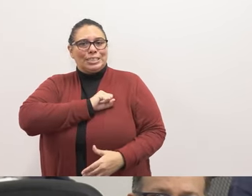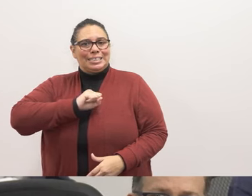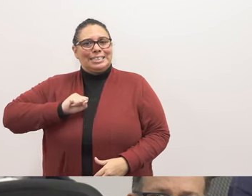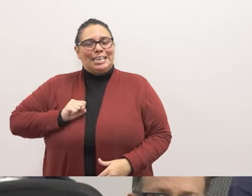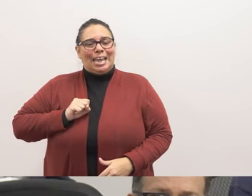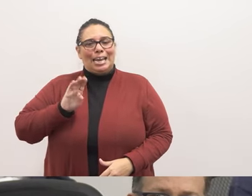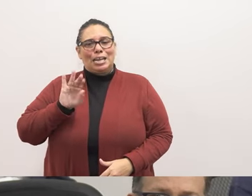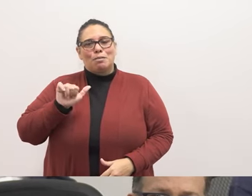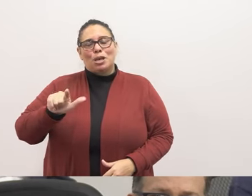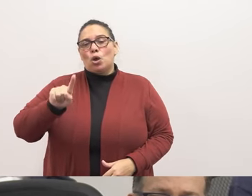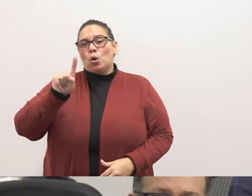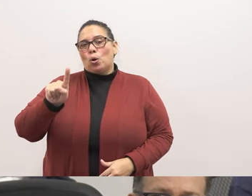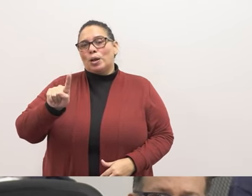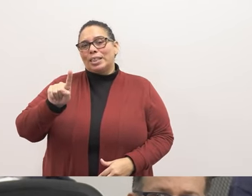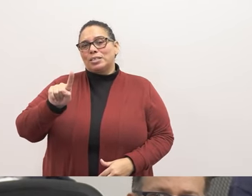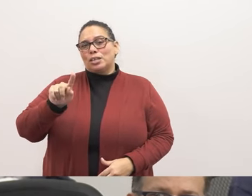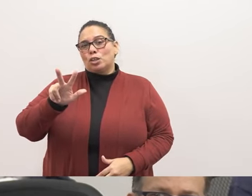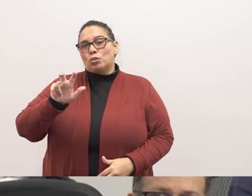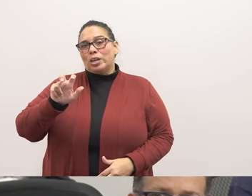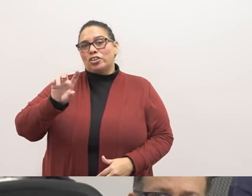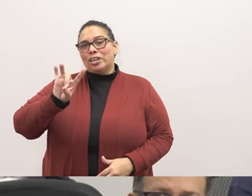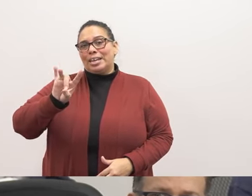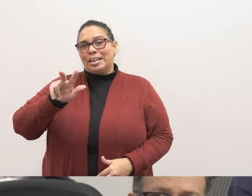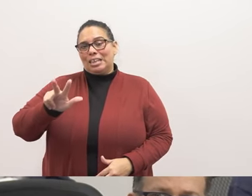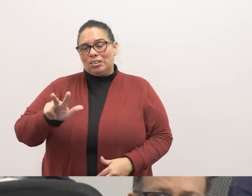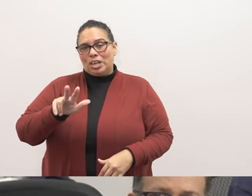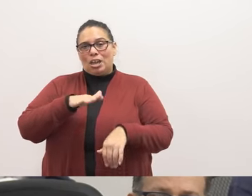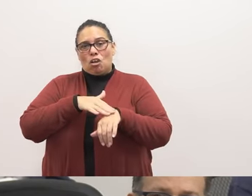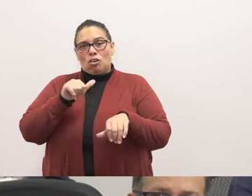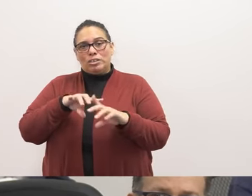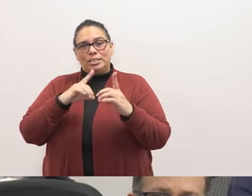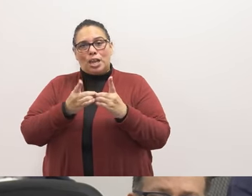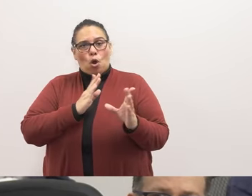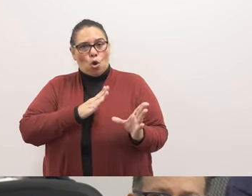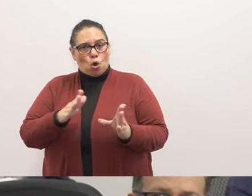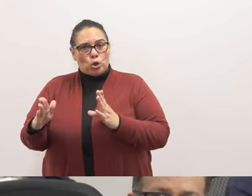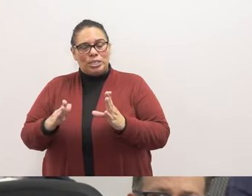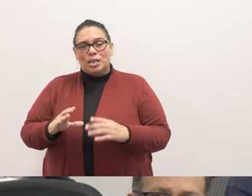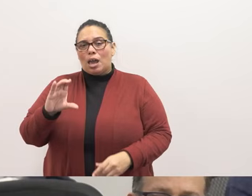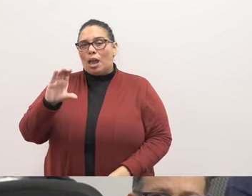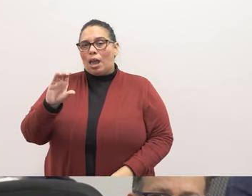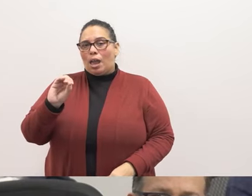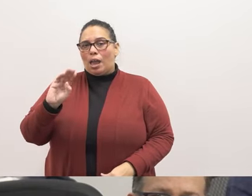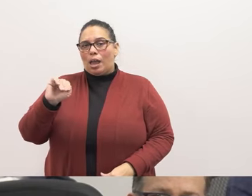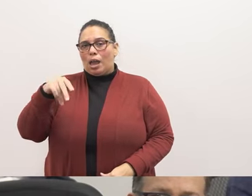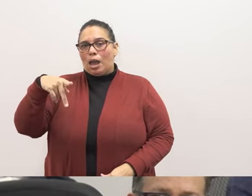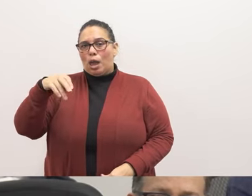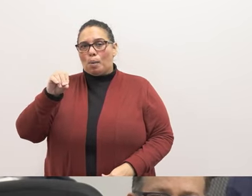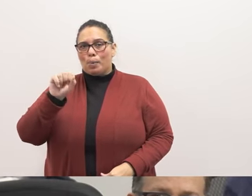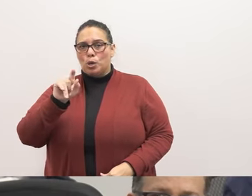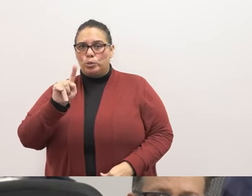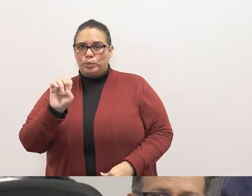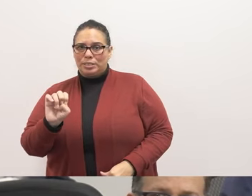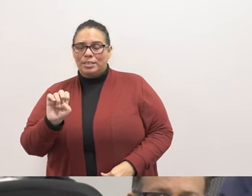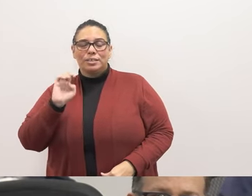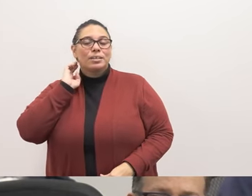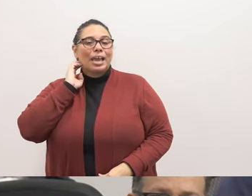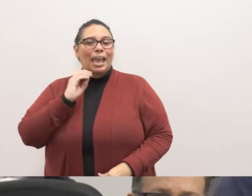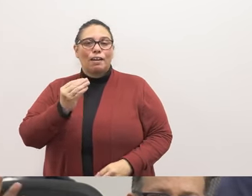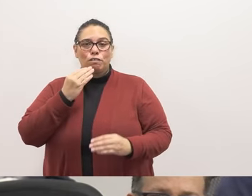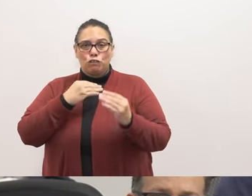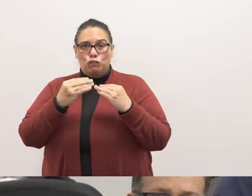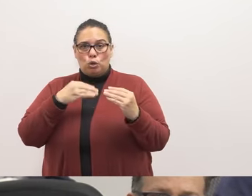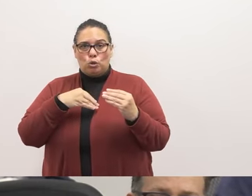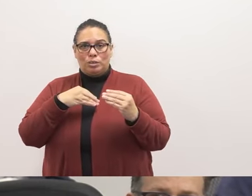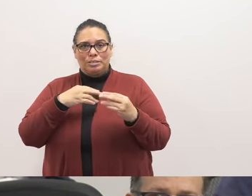,383, that calls for the district to organize its waste, as in compost, and food redistribution. The Think Green team, which was